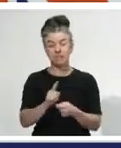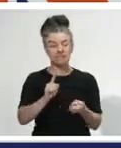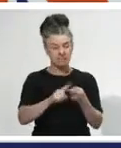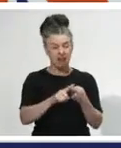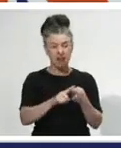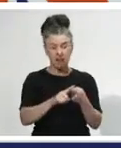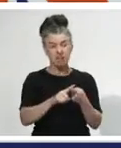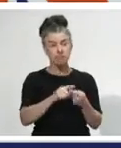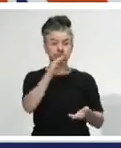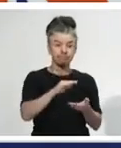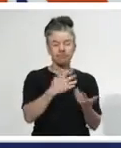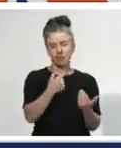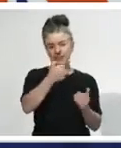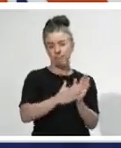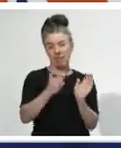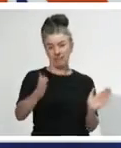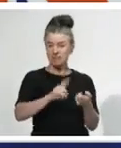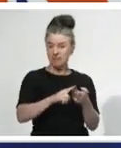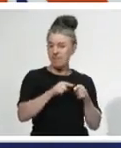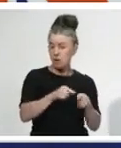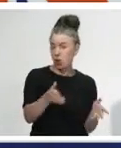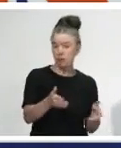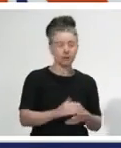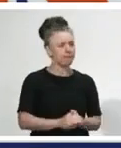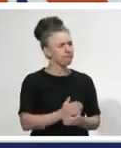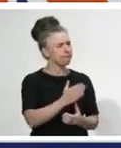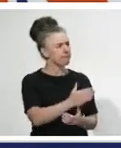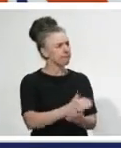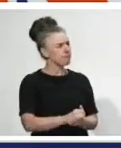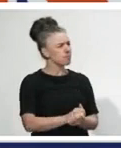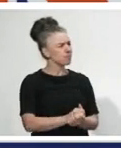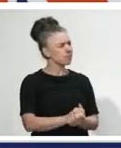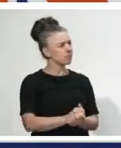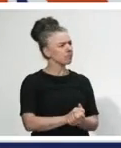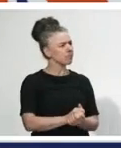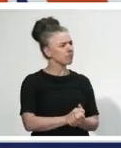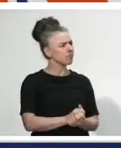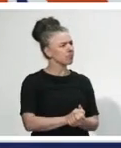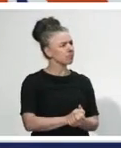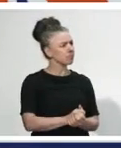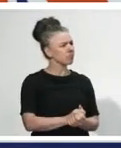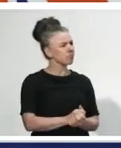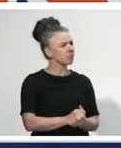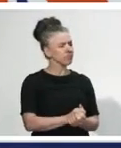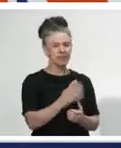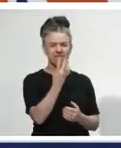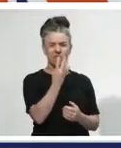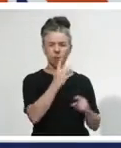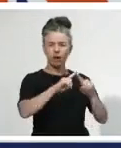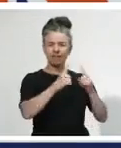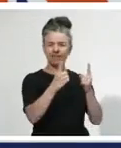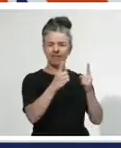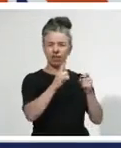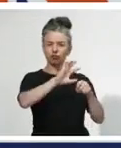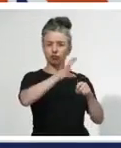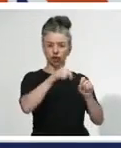regardless of when it comes into parliament. Yeah, Ben. A question on the regions, Prime Minister. There are four where there's not a current case of COVID